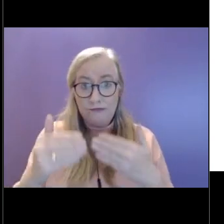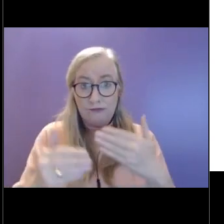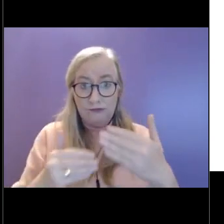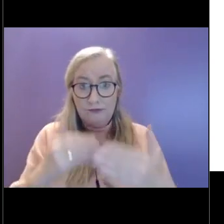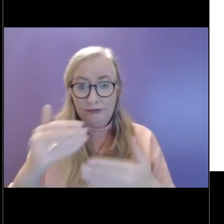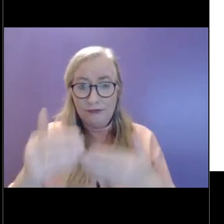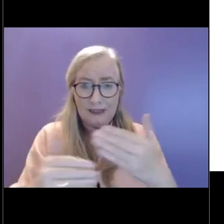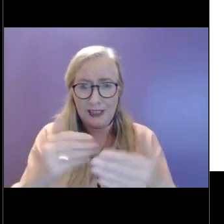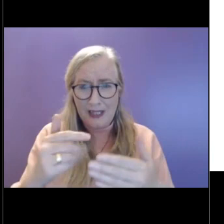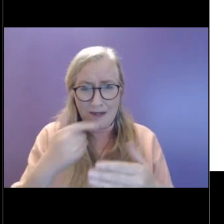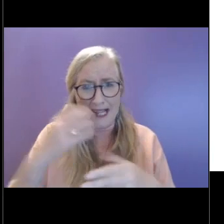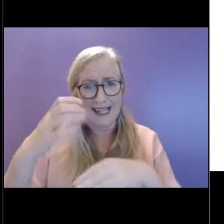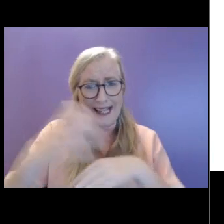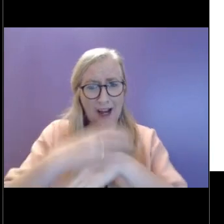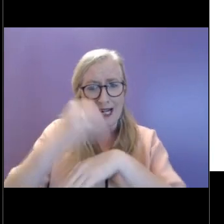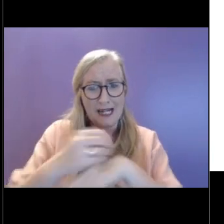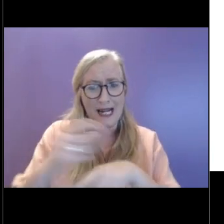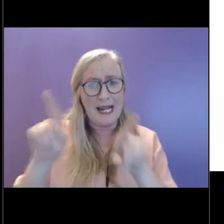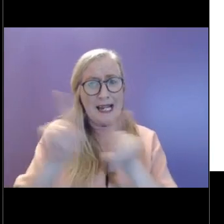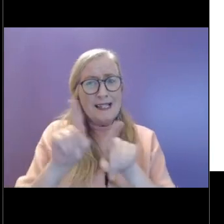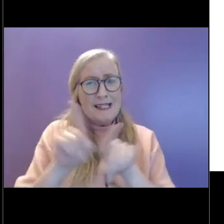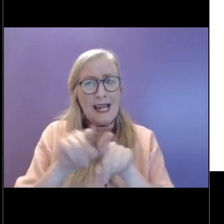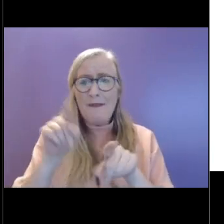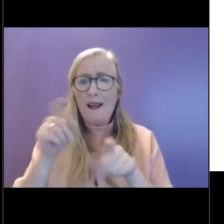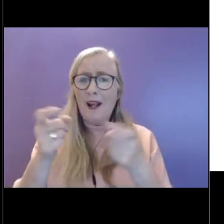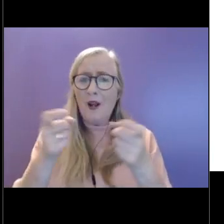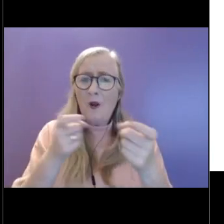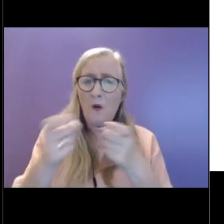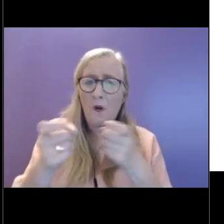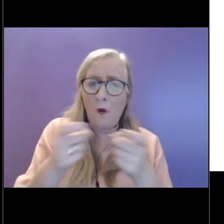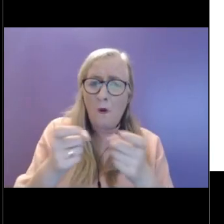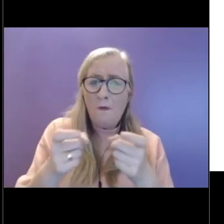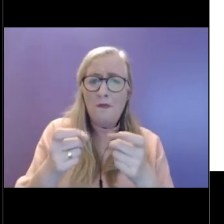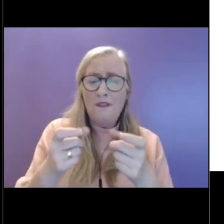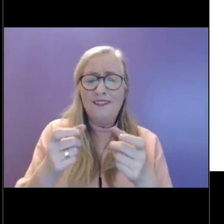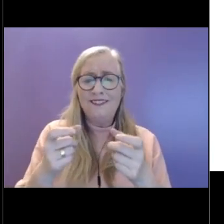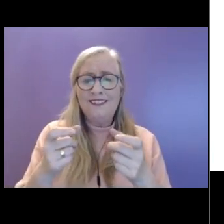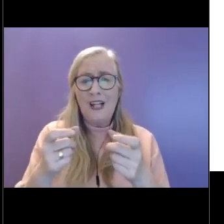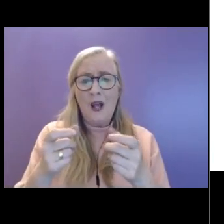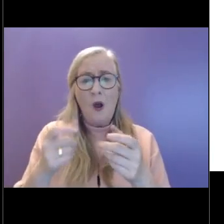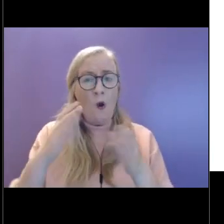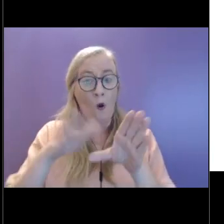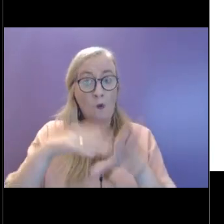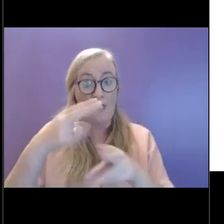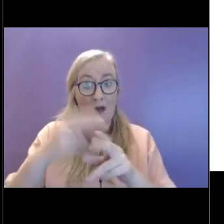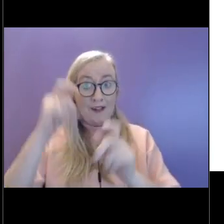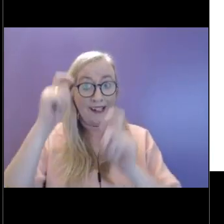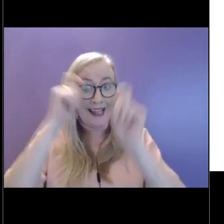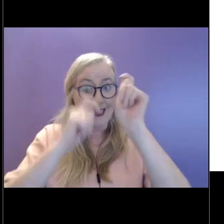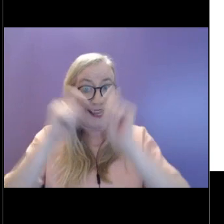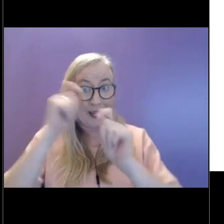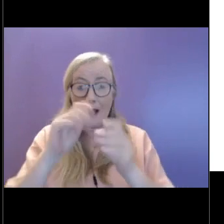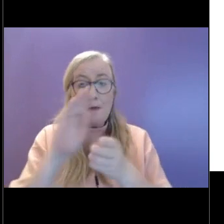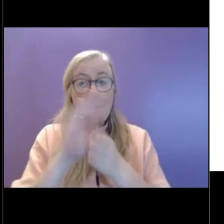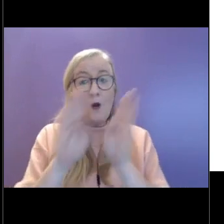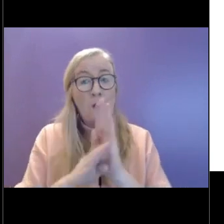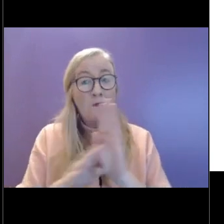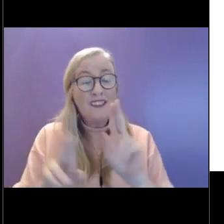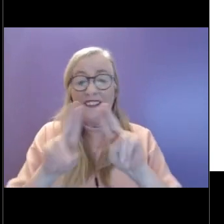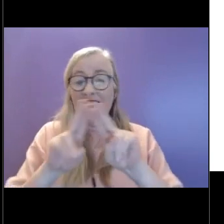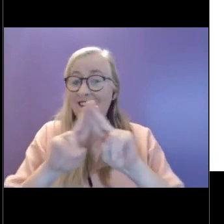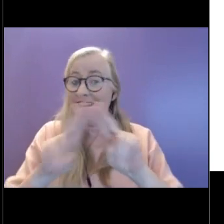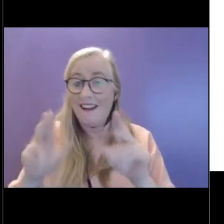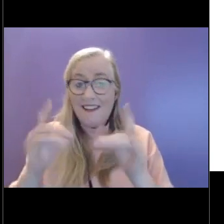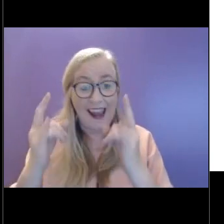we continue using that particular coping style or strategy. And then without thinking about it, maybe it becomes unhealthy or unhelpful or